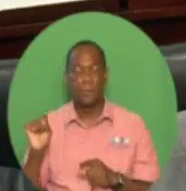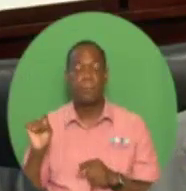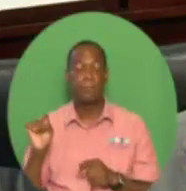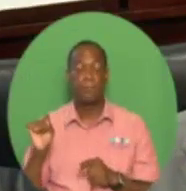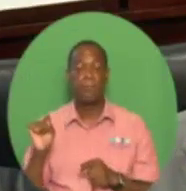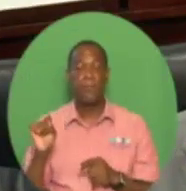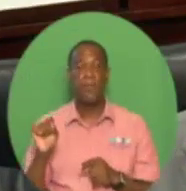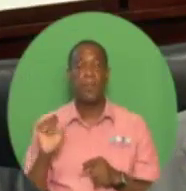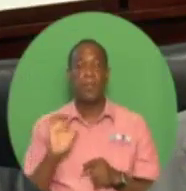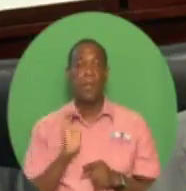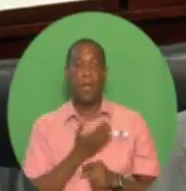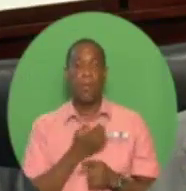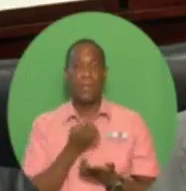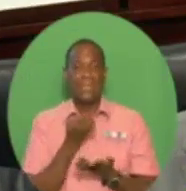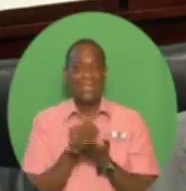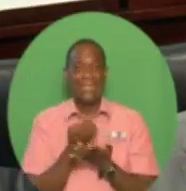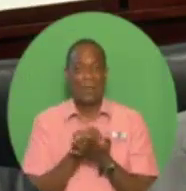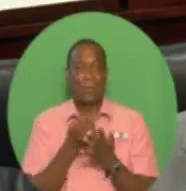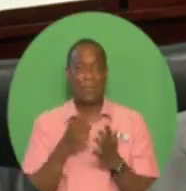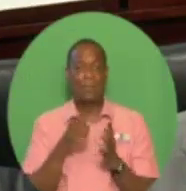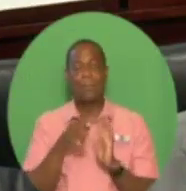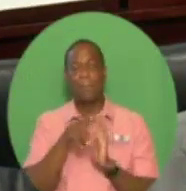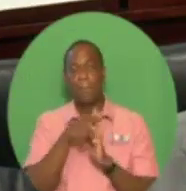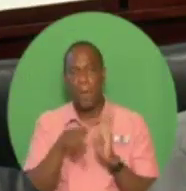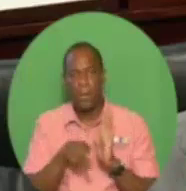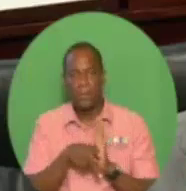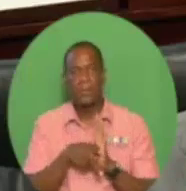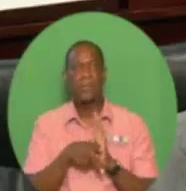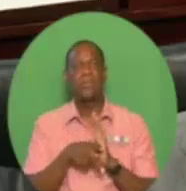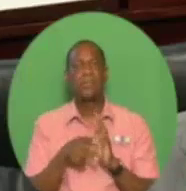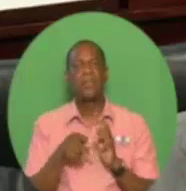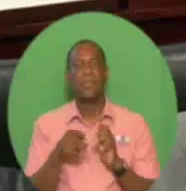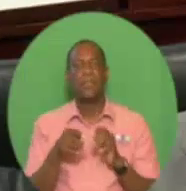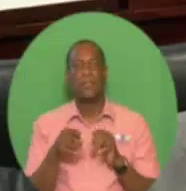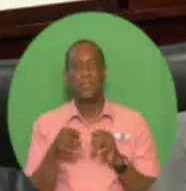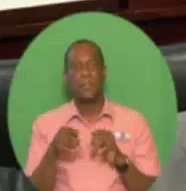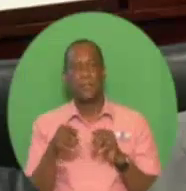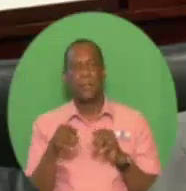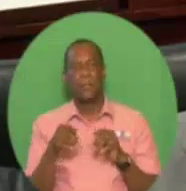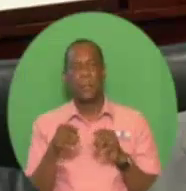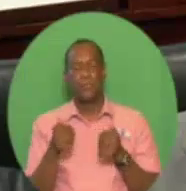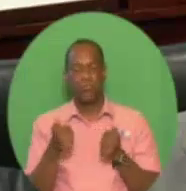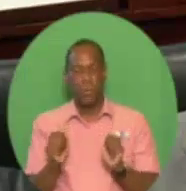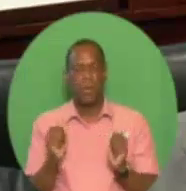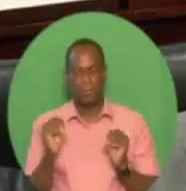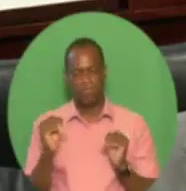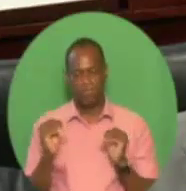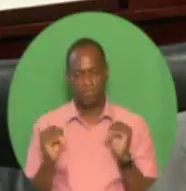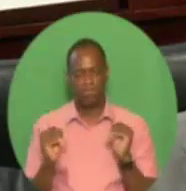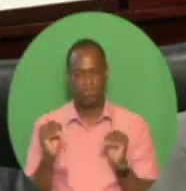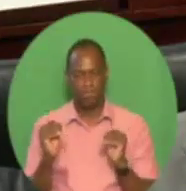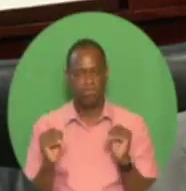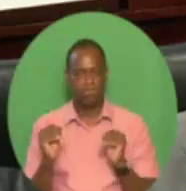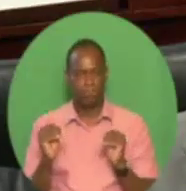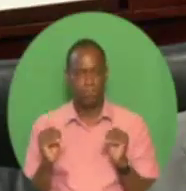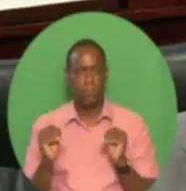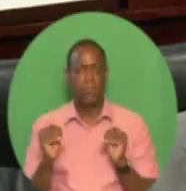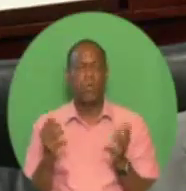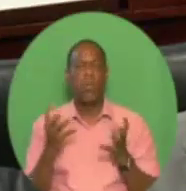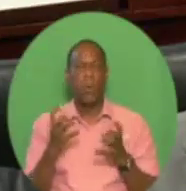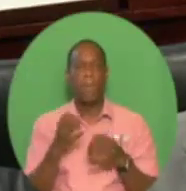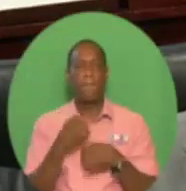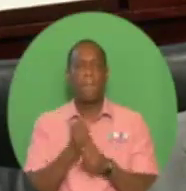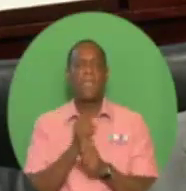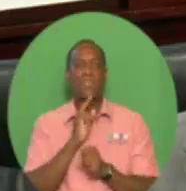stability and confidence in the local economy, a key condition for ensuring that the recovery takes hold in the